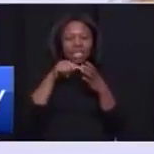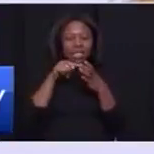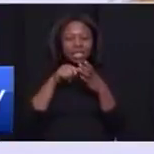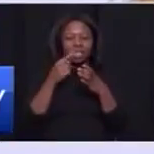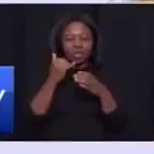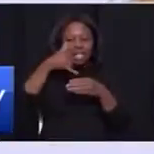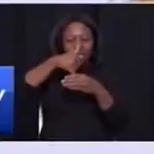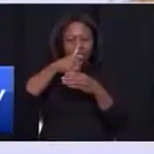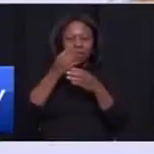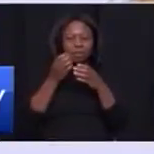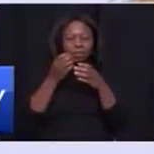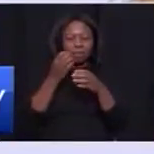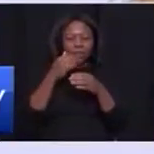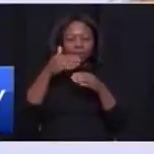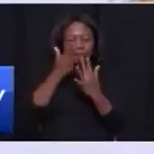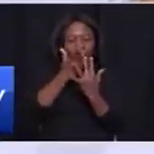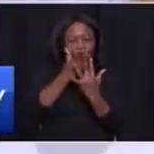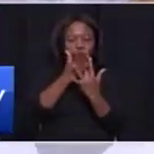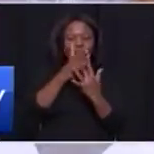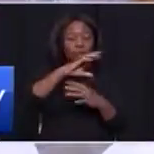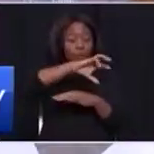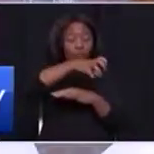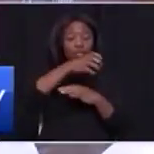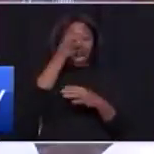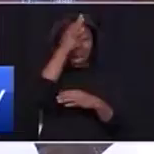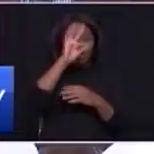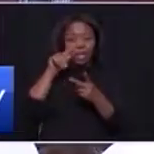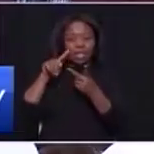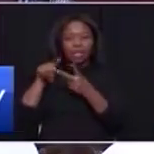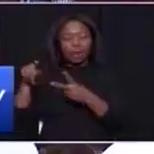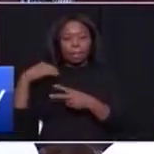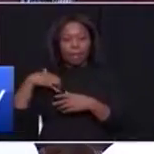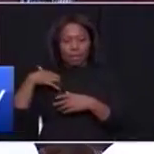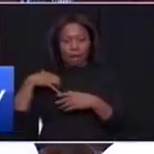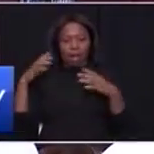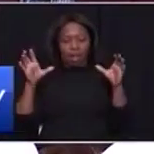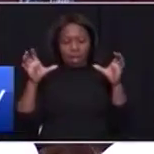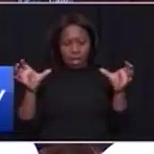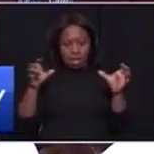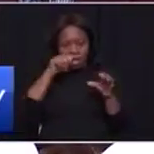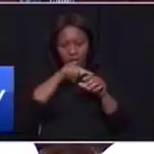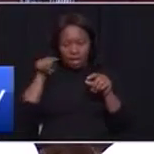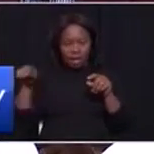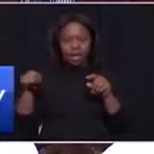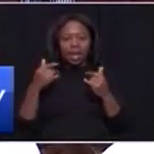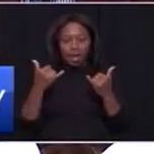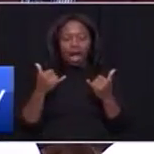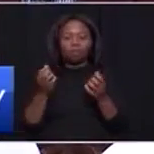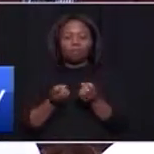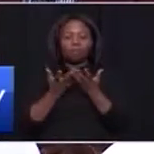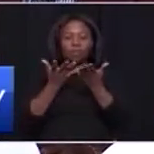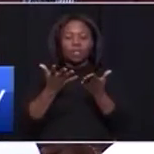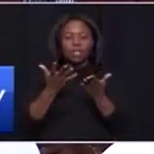initiative between provincial government and the municipalities, together with Sibanya Gold, which has released 30,000